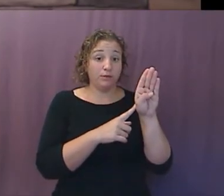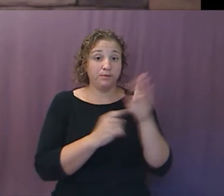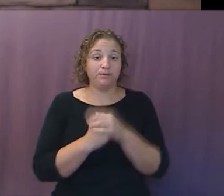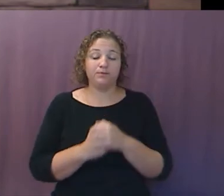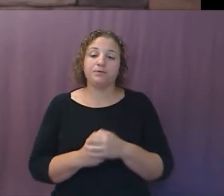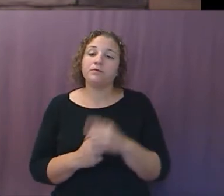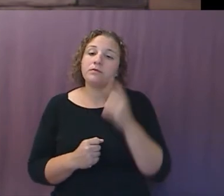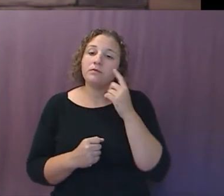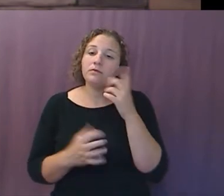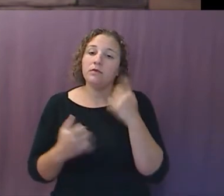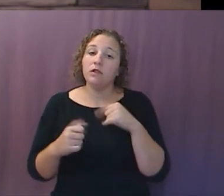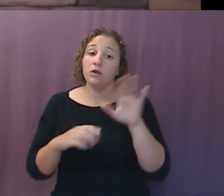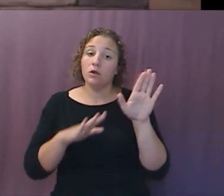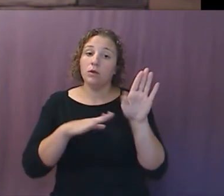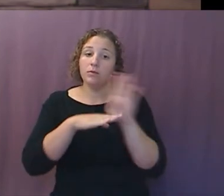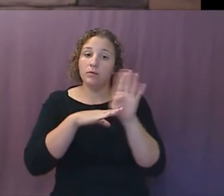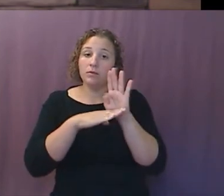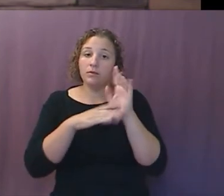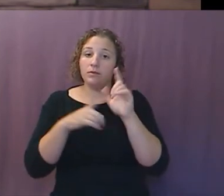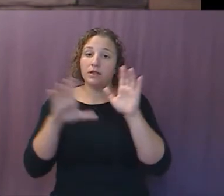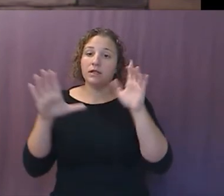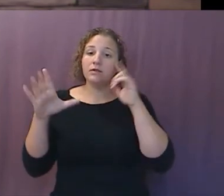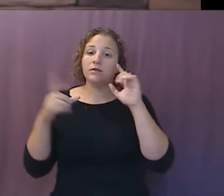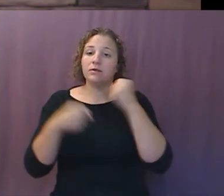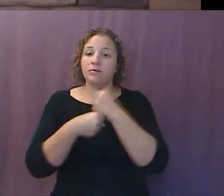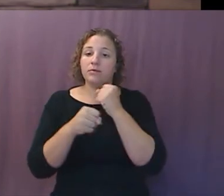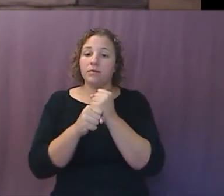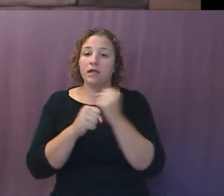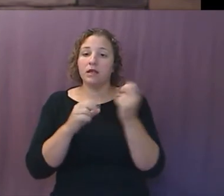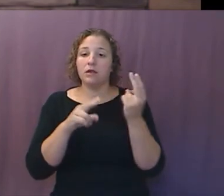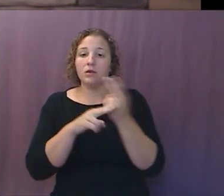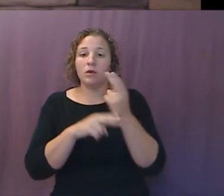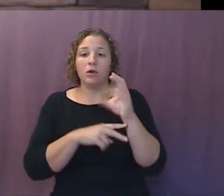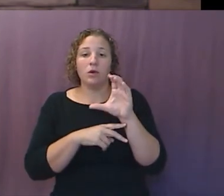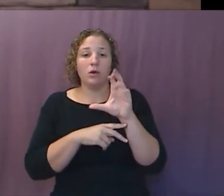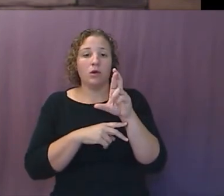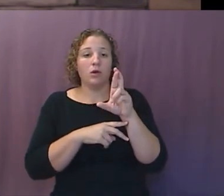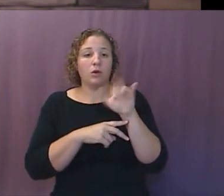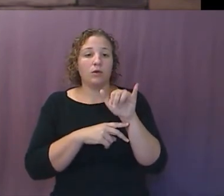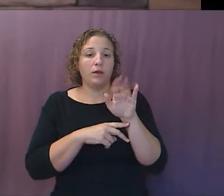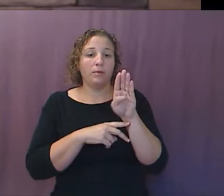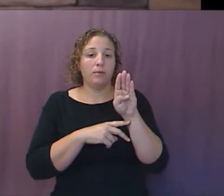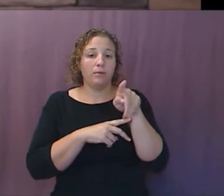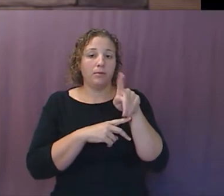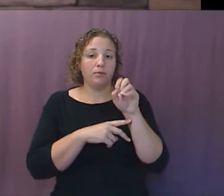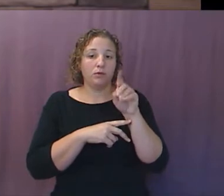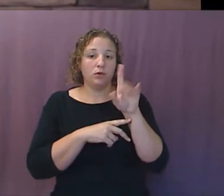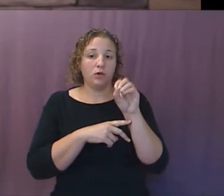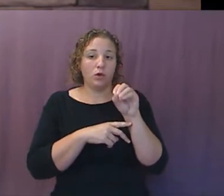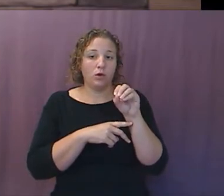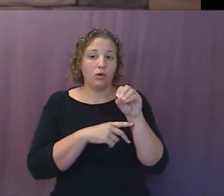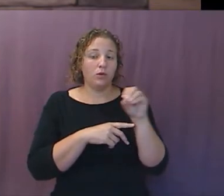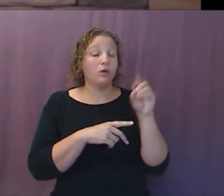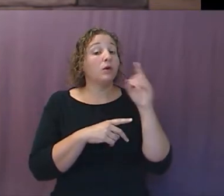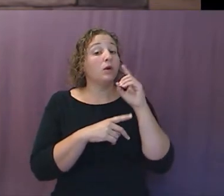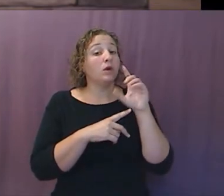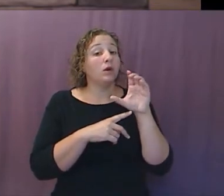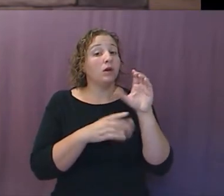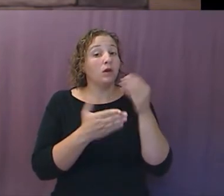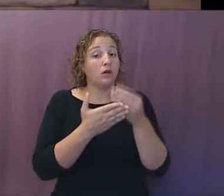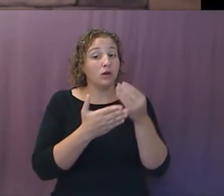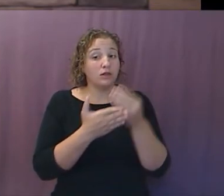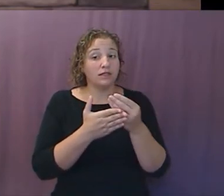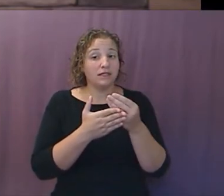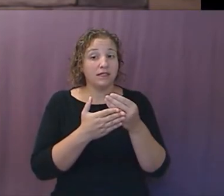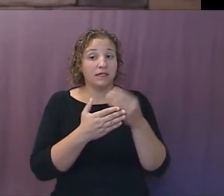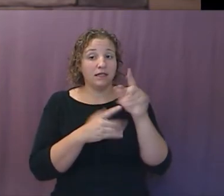your company made big headlines when it announced it would be launching a cryptocurrency called the Libra in 2020. Not surprisingly,